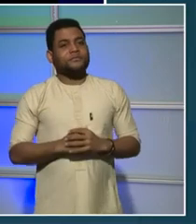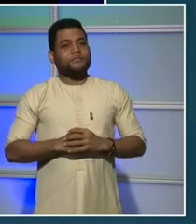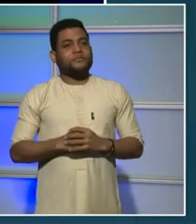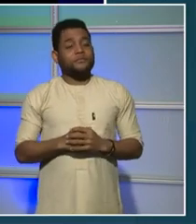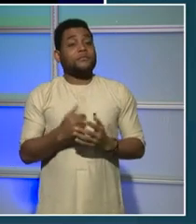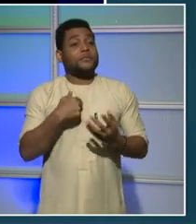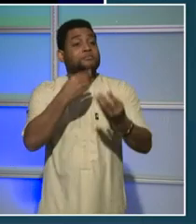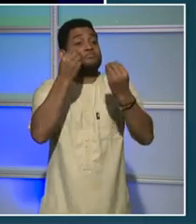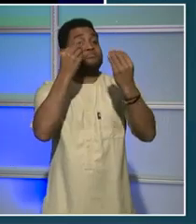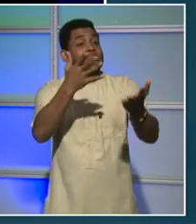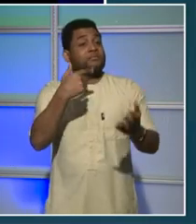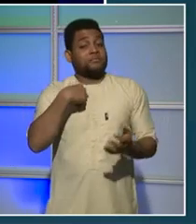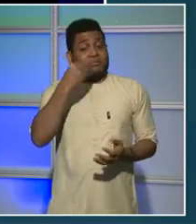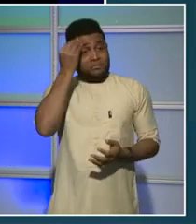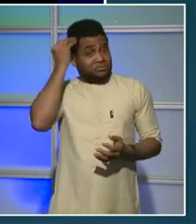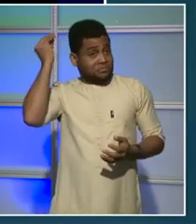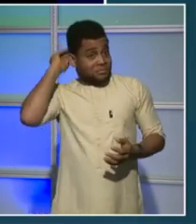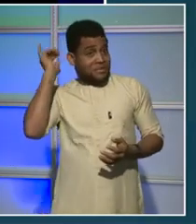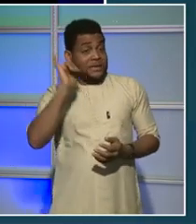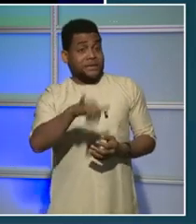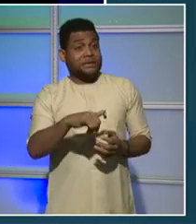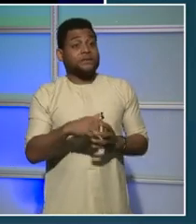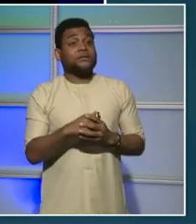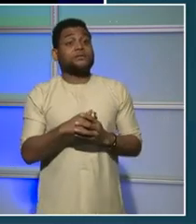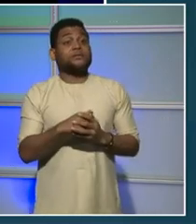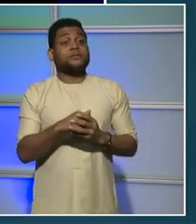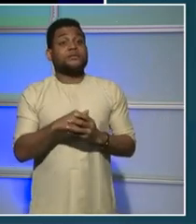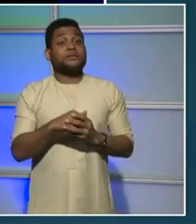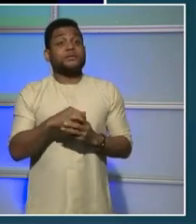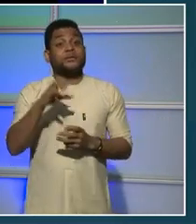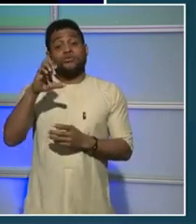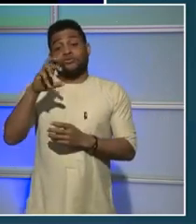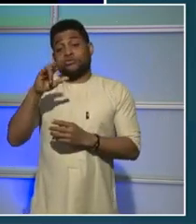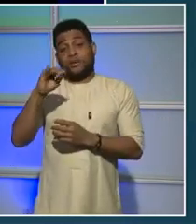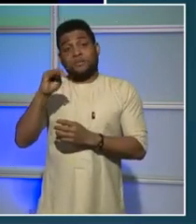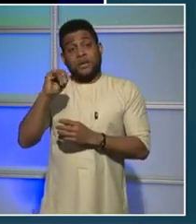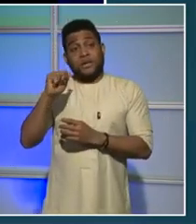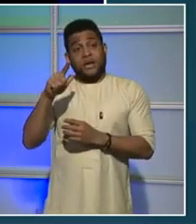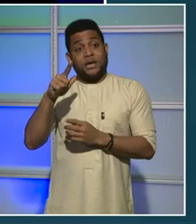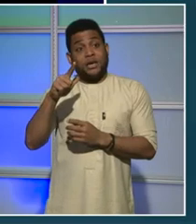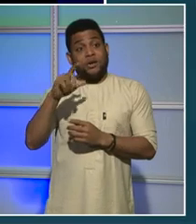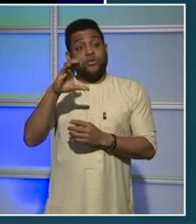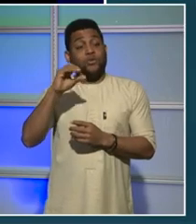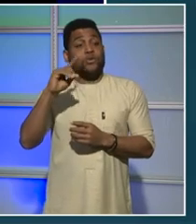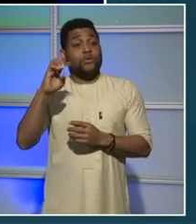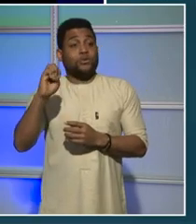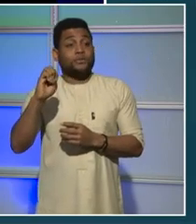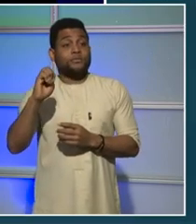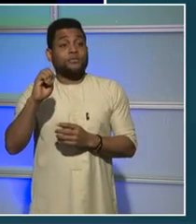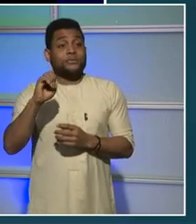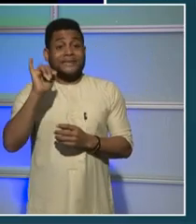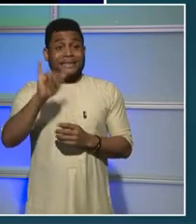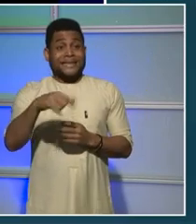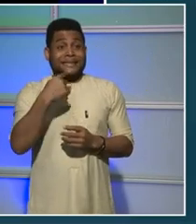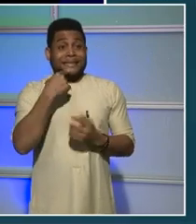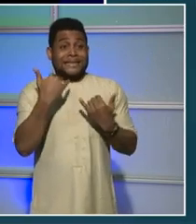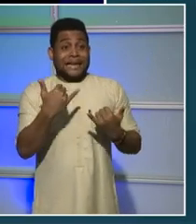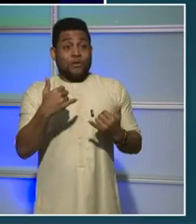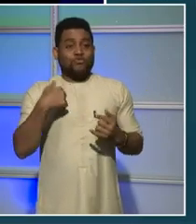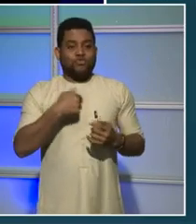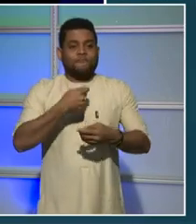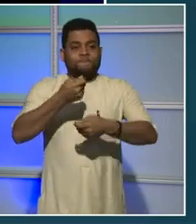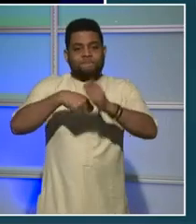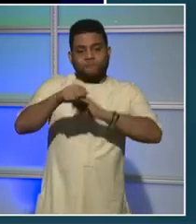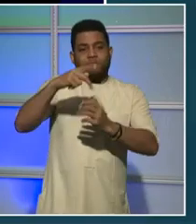justice, on the criminal code reform issues, and we are watching that closely. I know Deputy